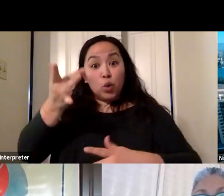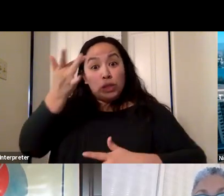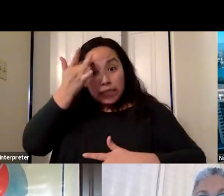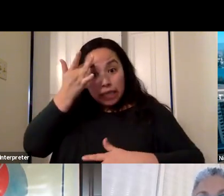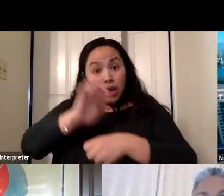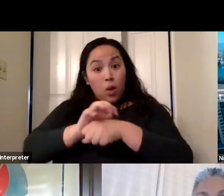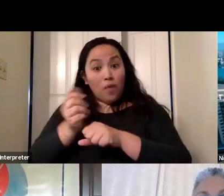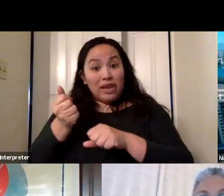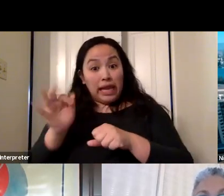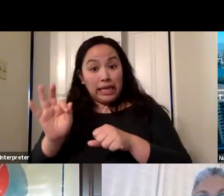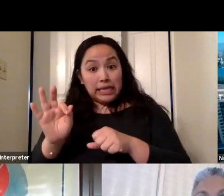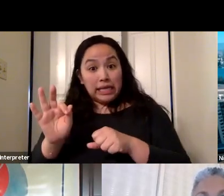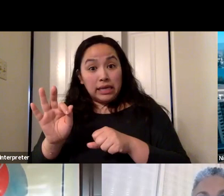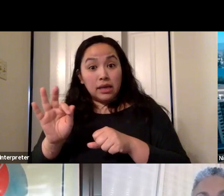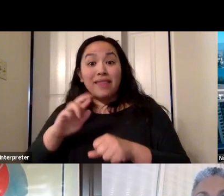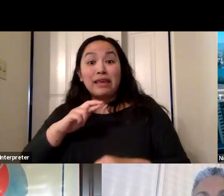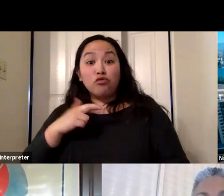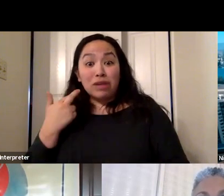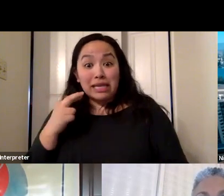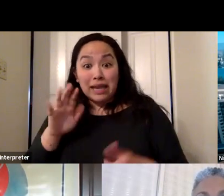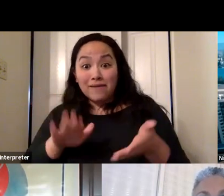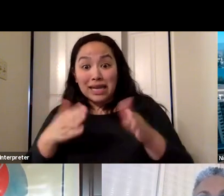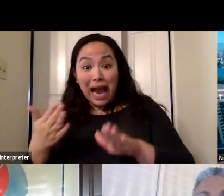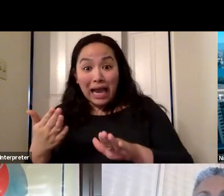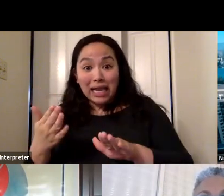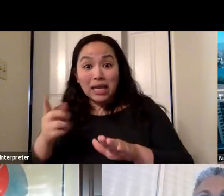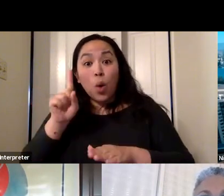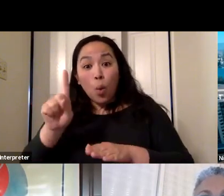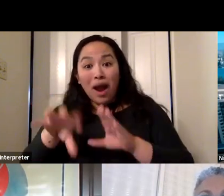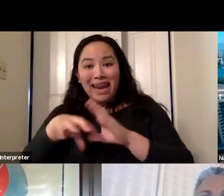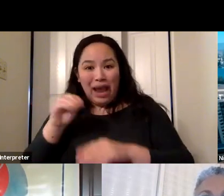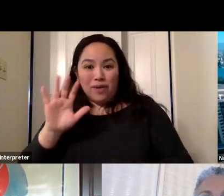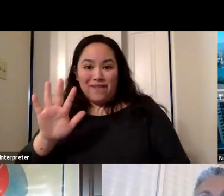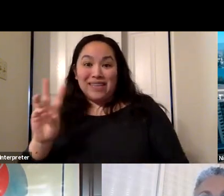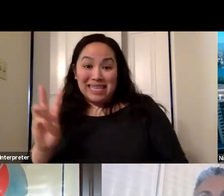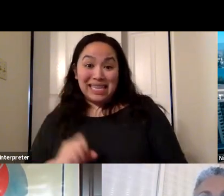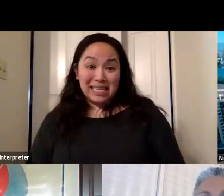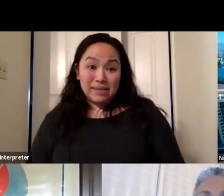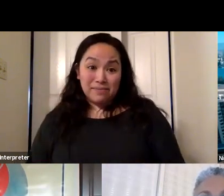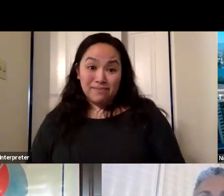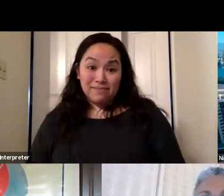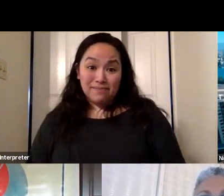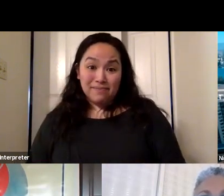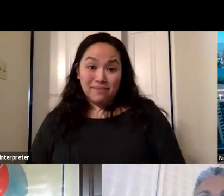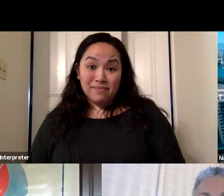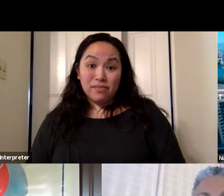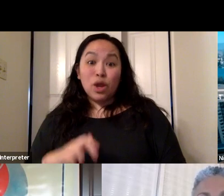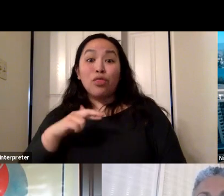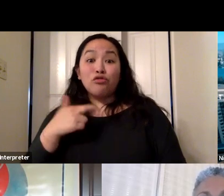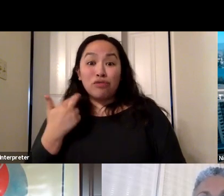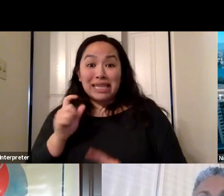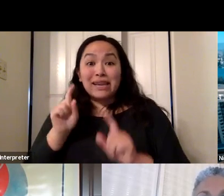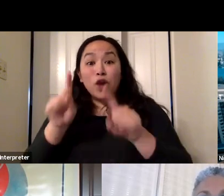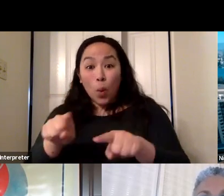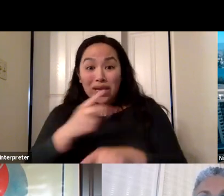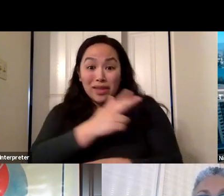average, the risk of dying from covid-19 is one in 56. So and the risk of going to the hospitals about one in